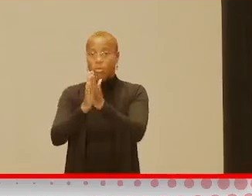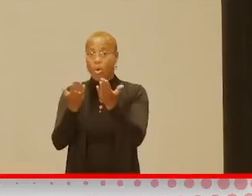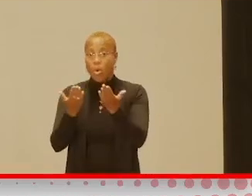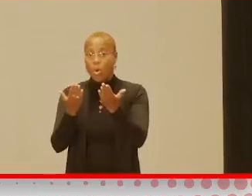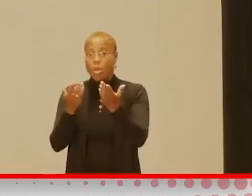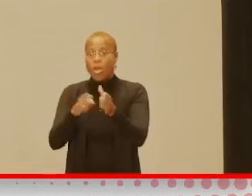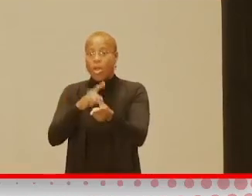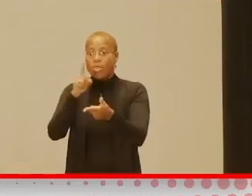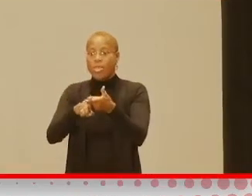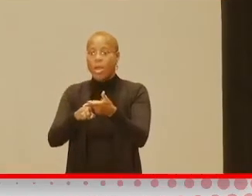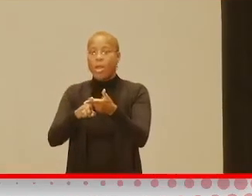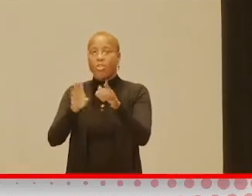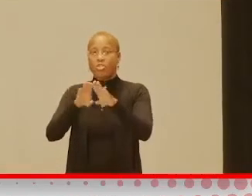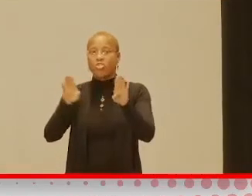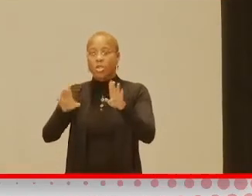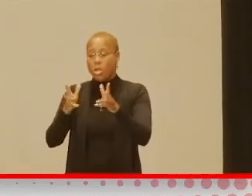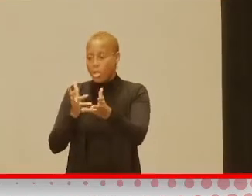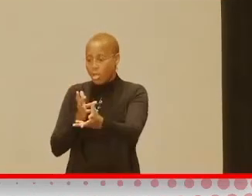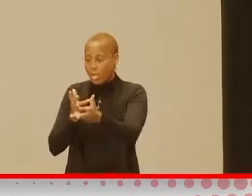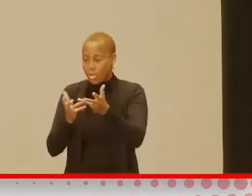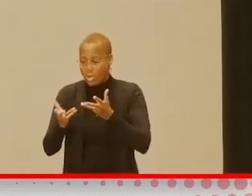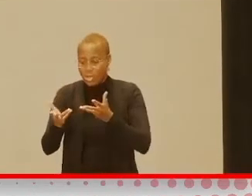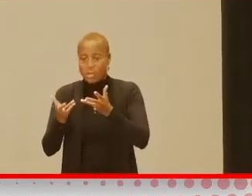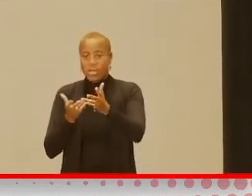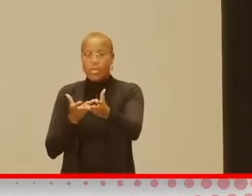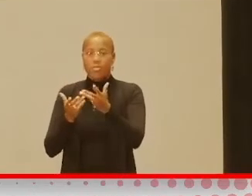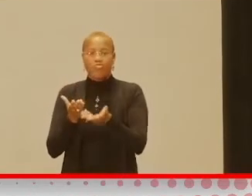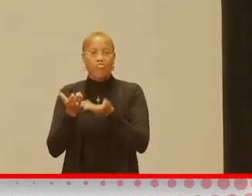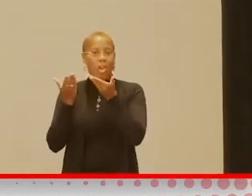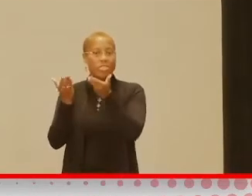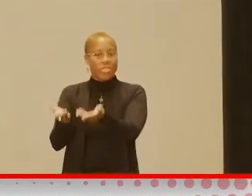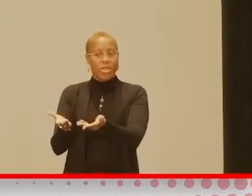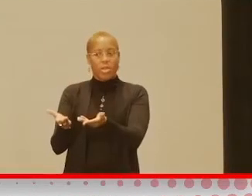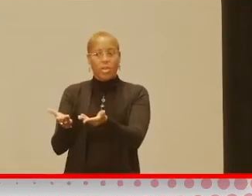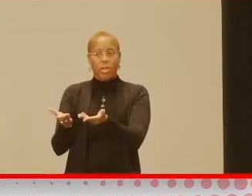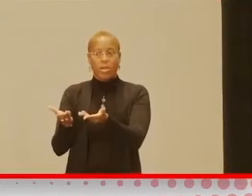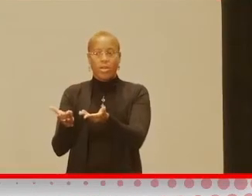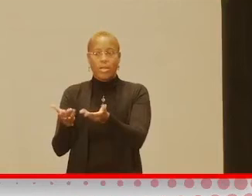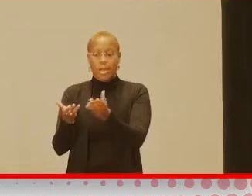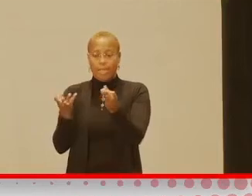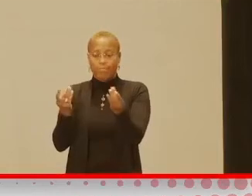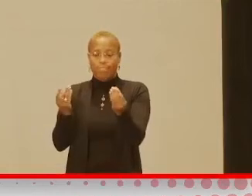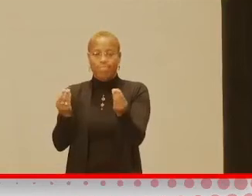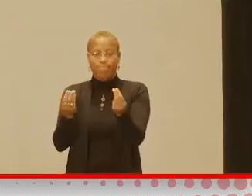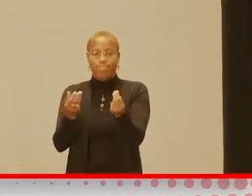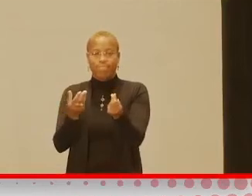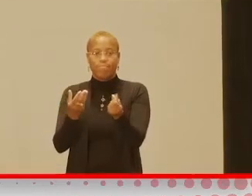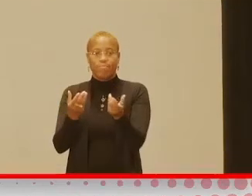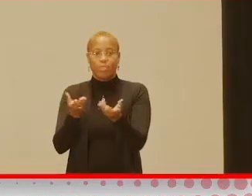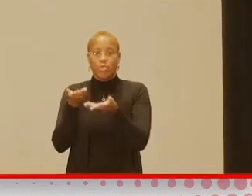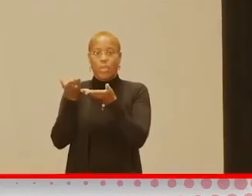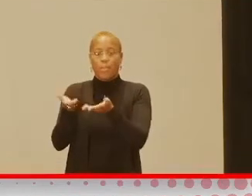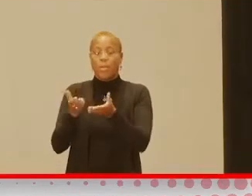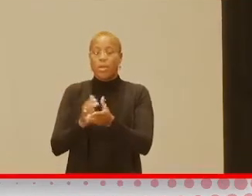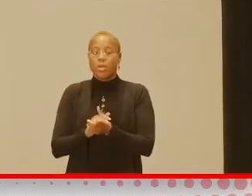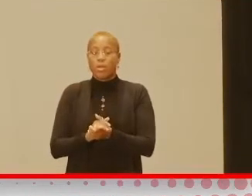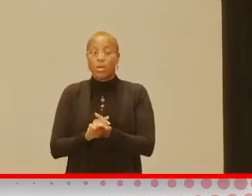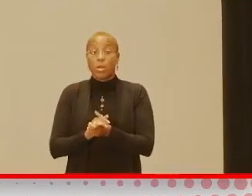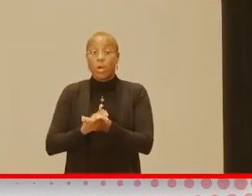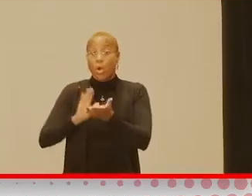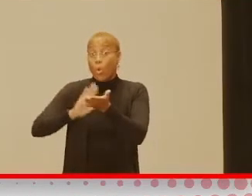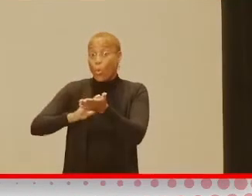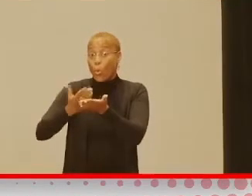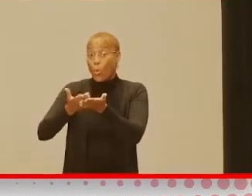interact with that is right there and tactile to them. So cooking